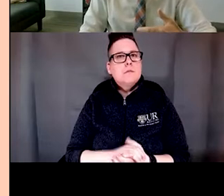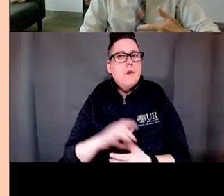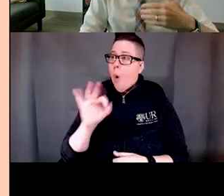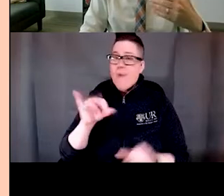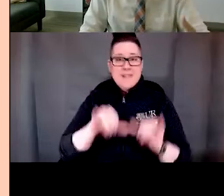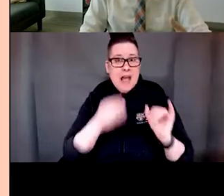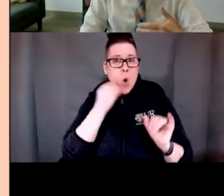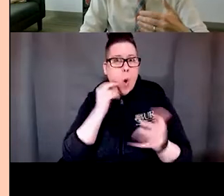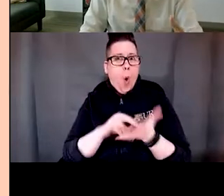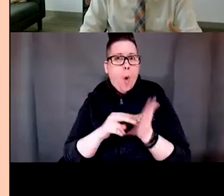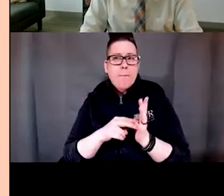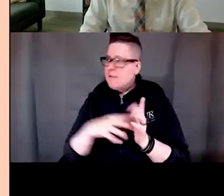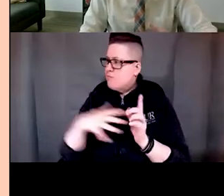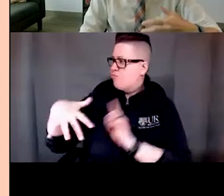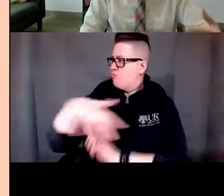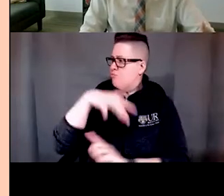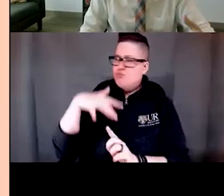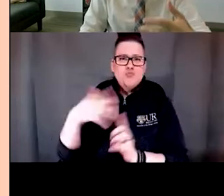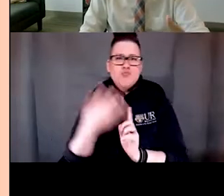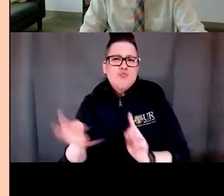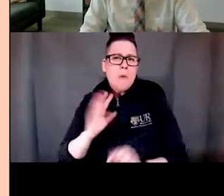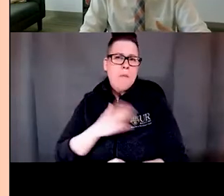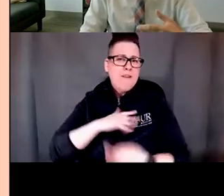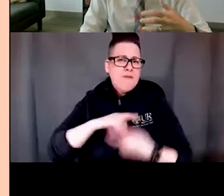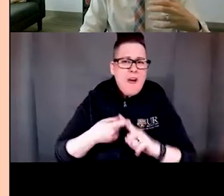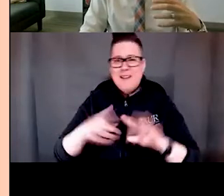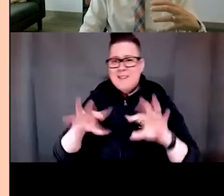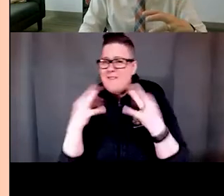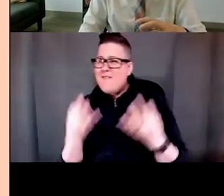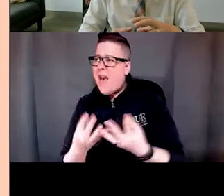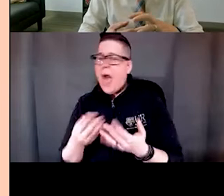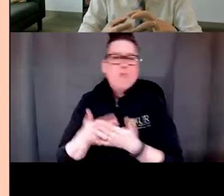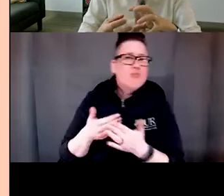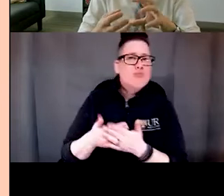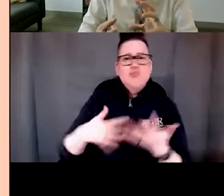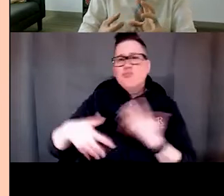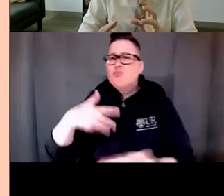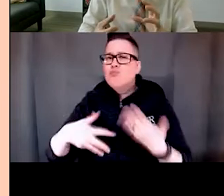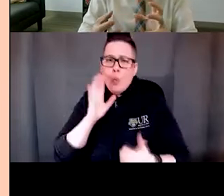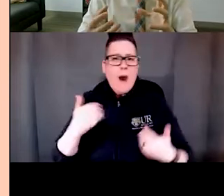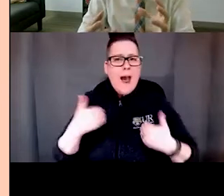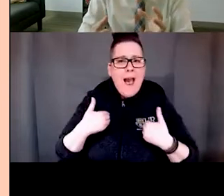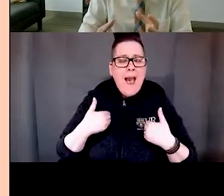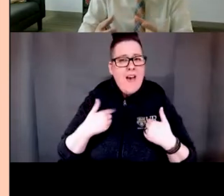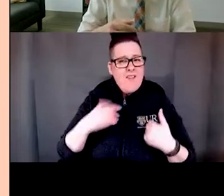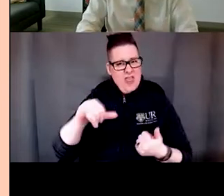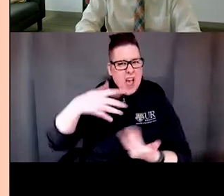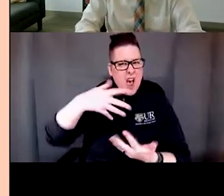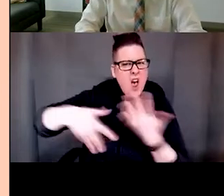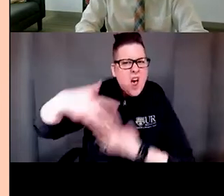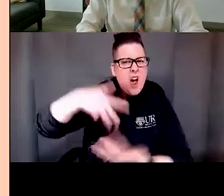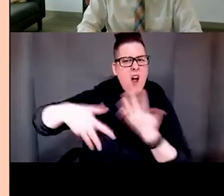by the people that they know, their friends, their family members. And that social fabric is integral